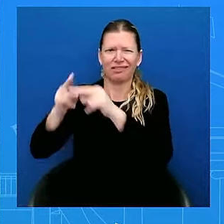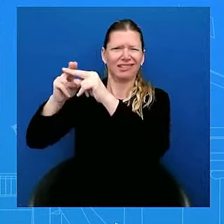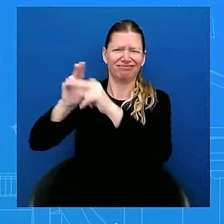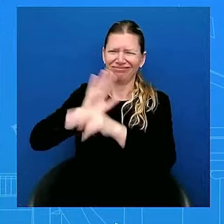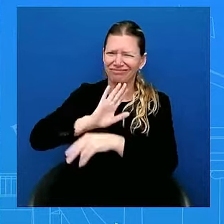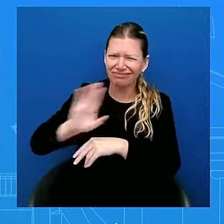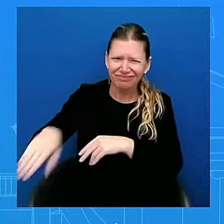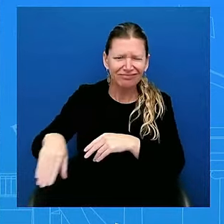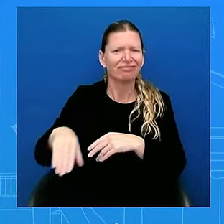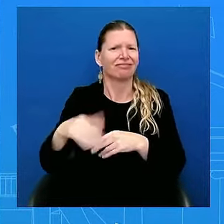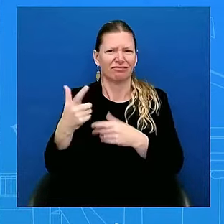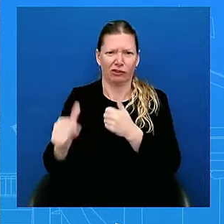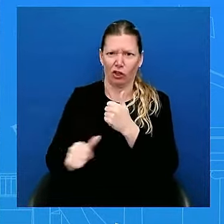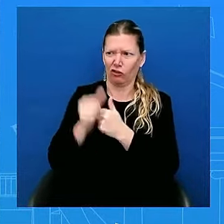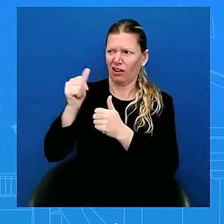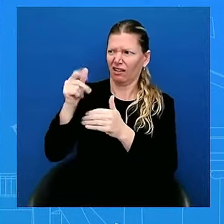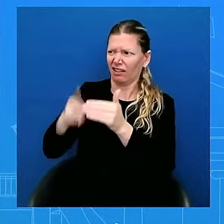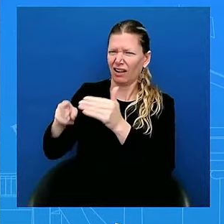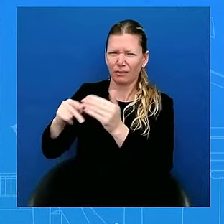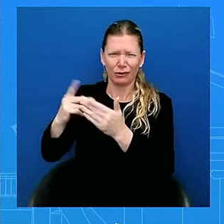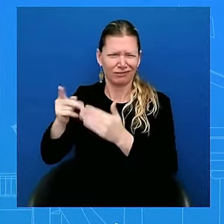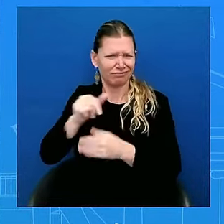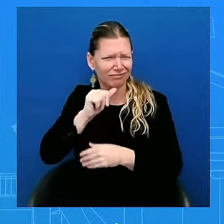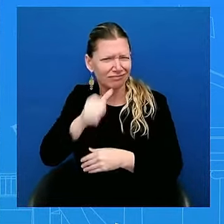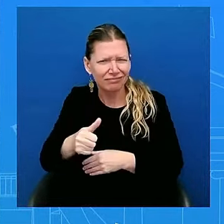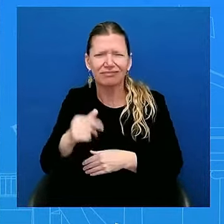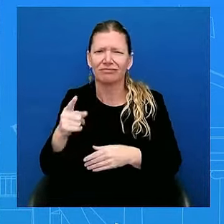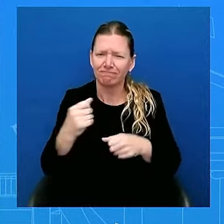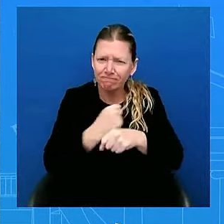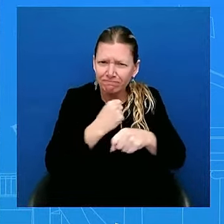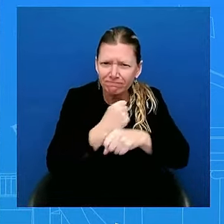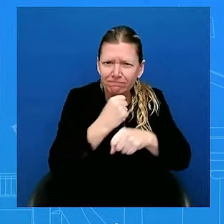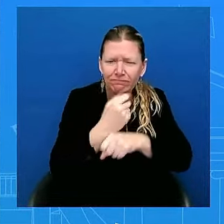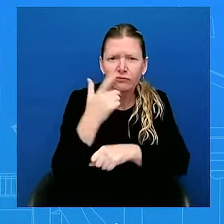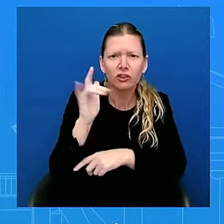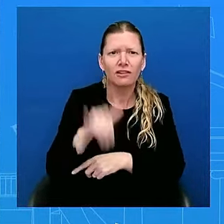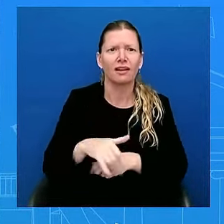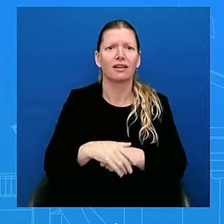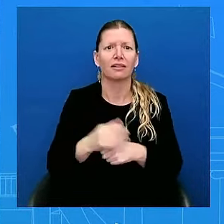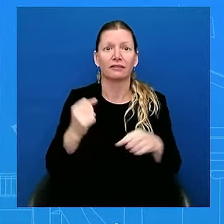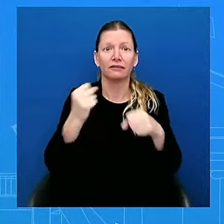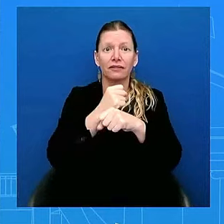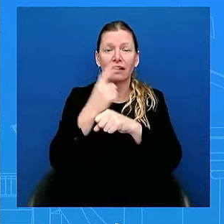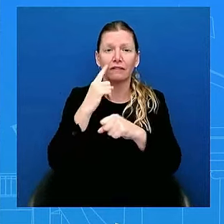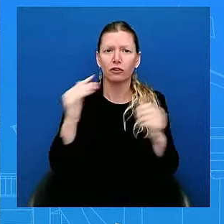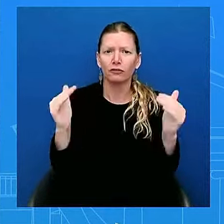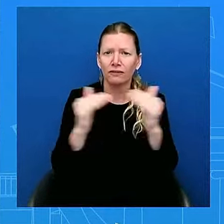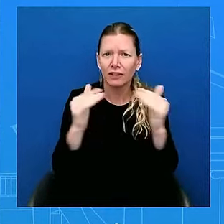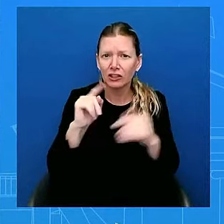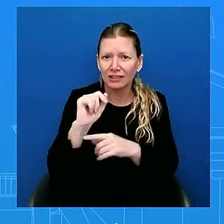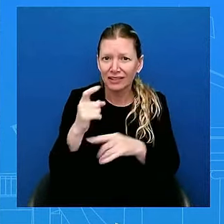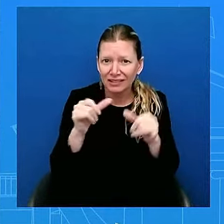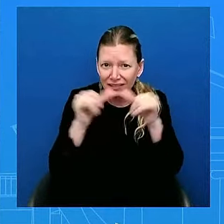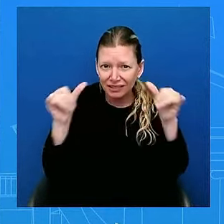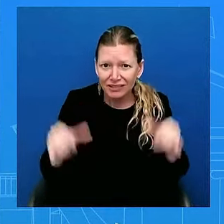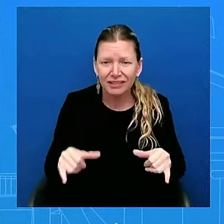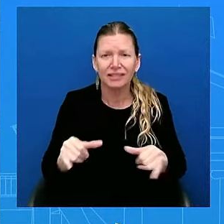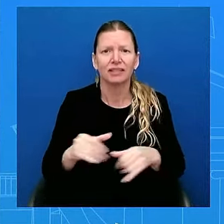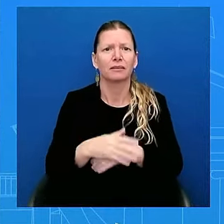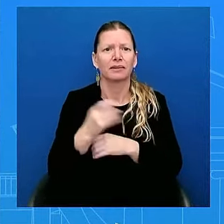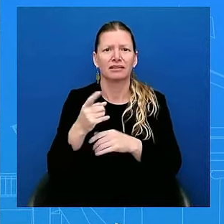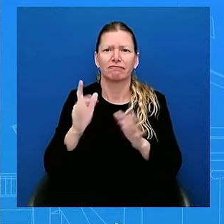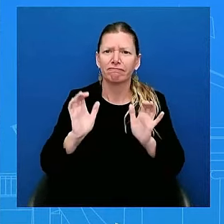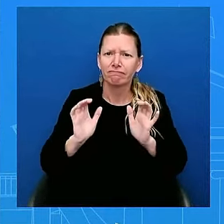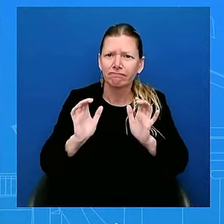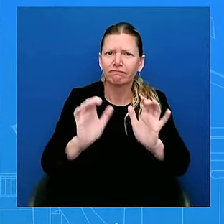championing a $2 trillion tax bill that overwhelmingly benefited the ultra-wealthy. Making health